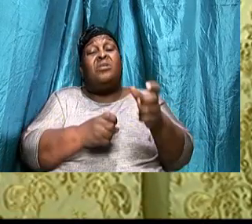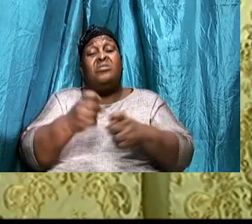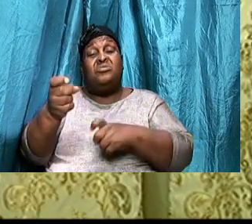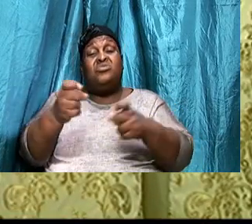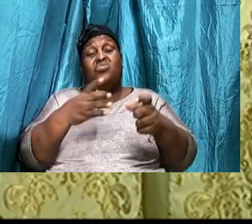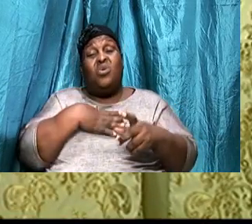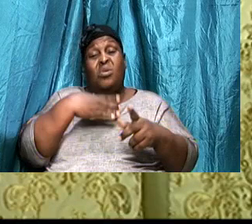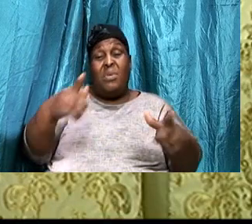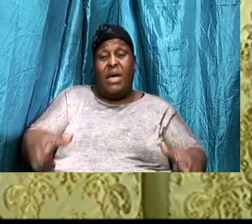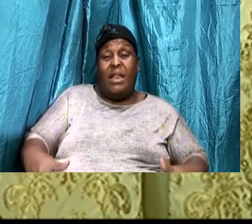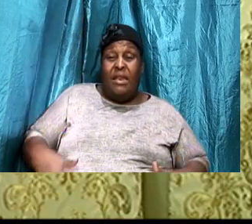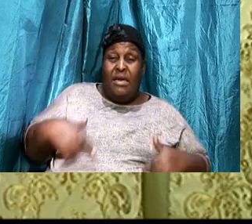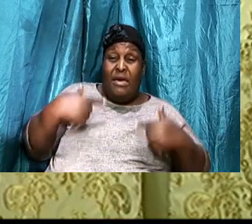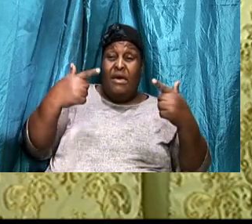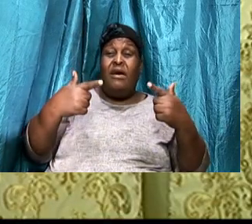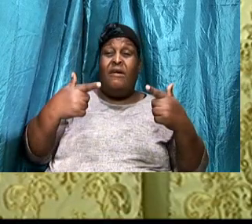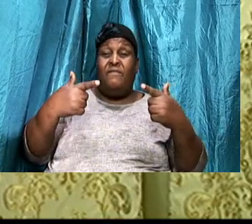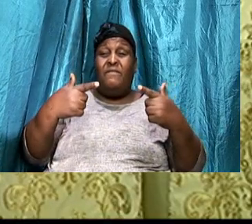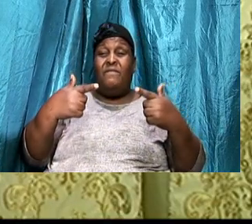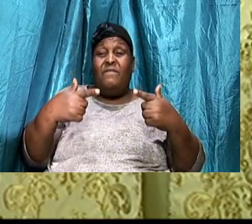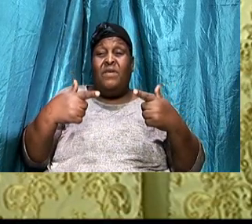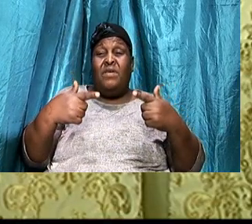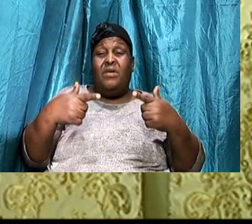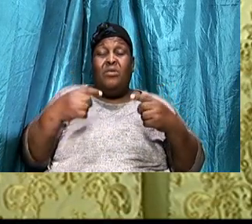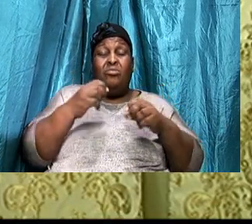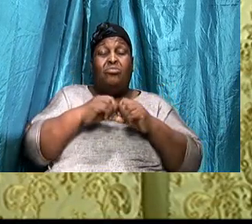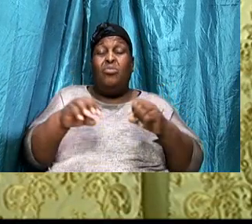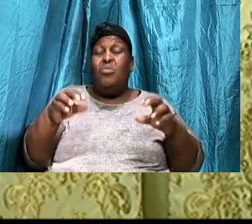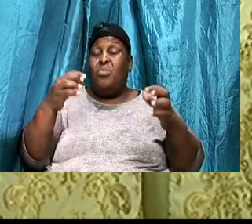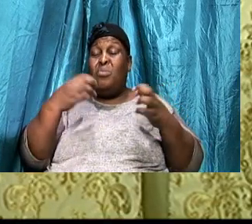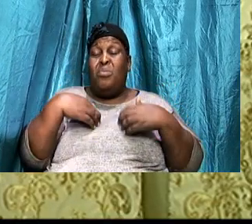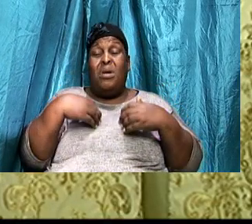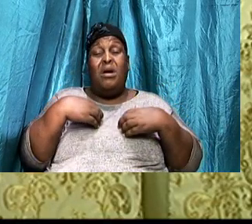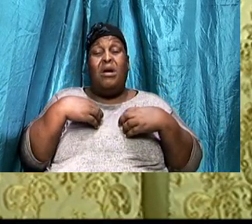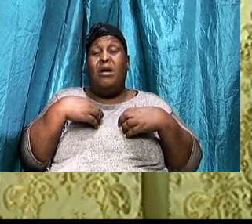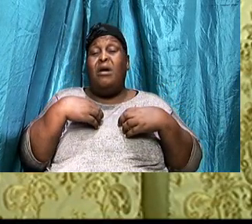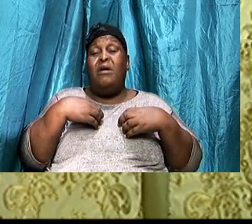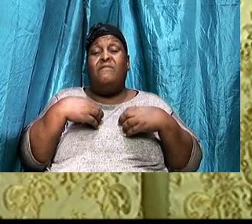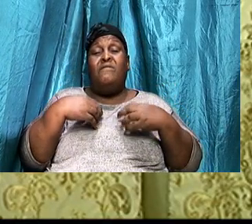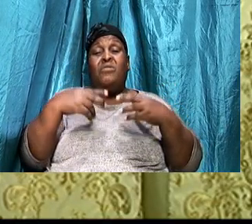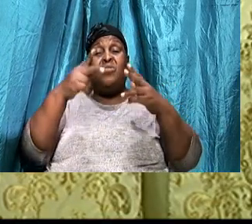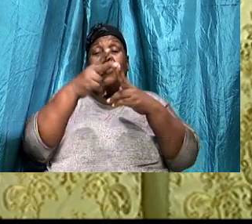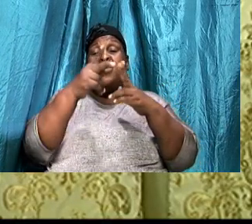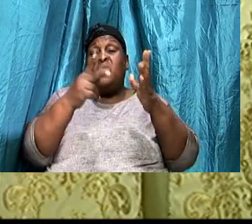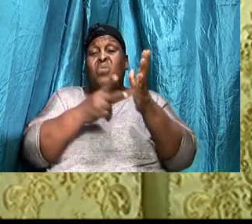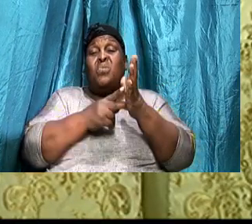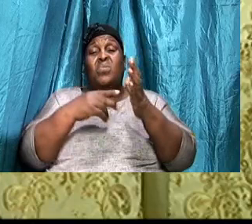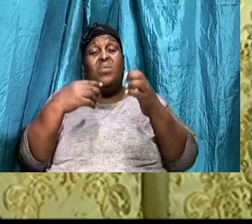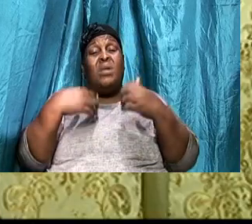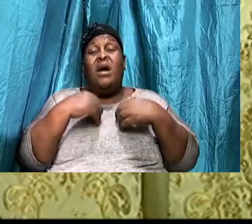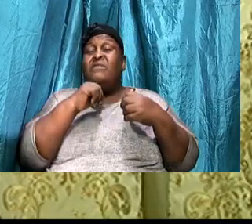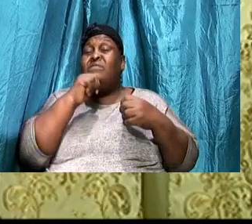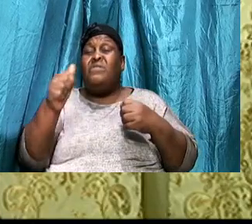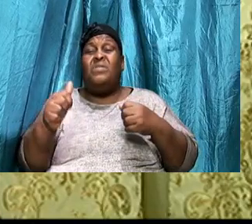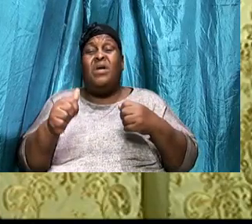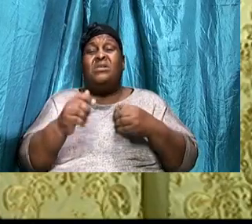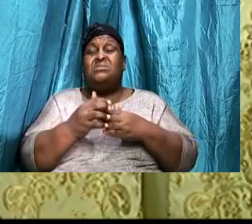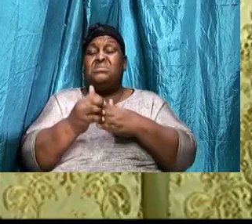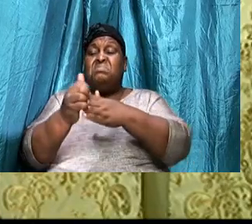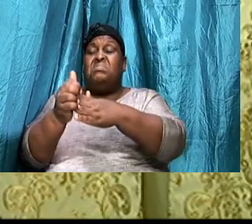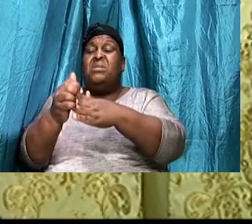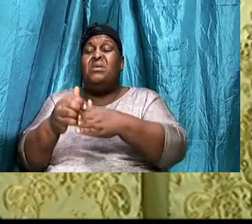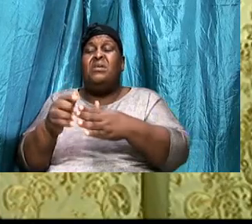don't have, Guidelines, That govern your life, If you don't have, Guidelines, That governs your life, You will accept,